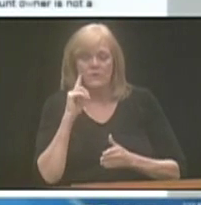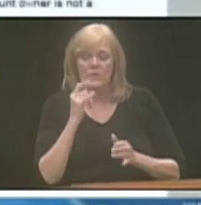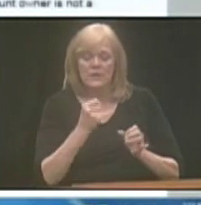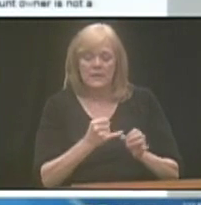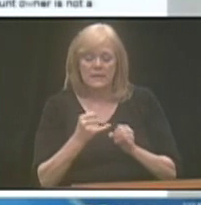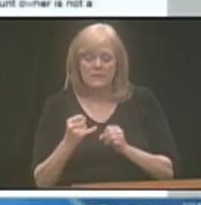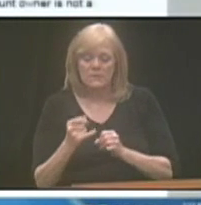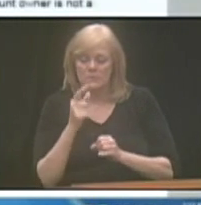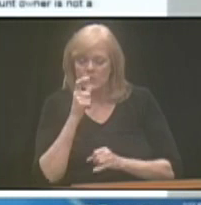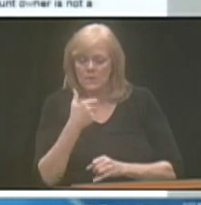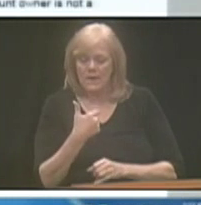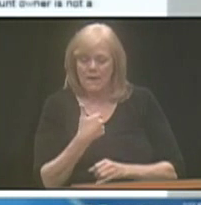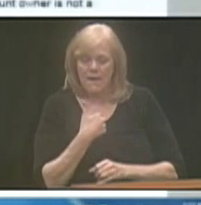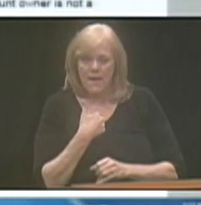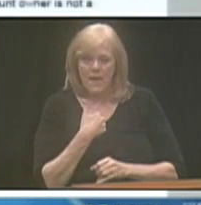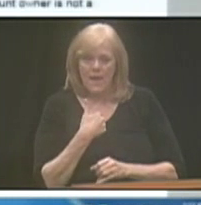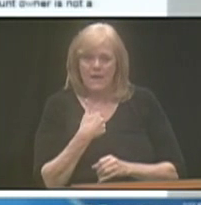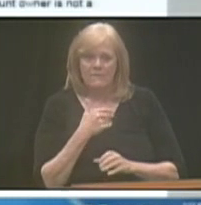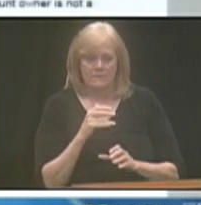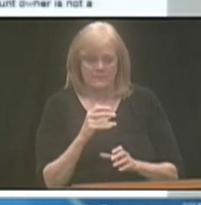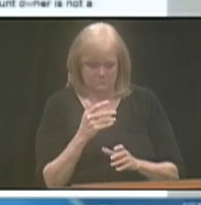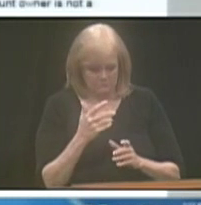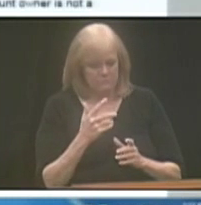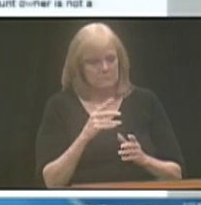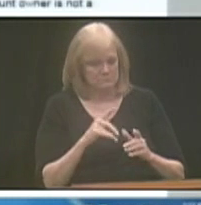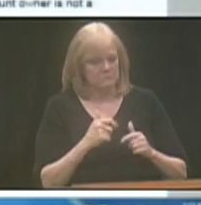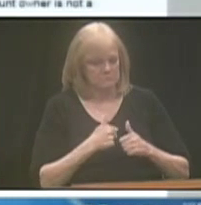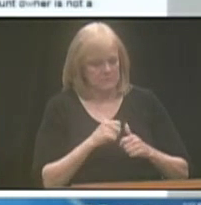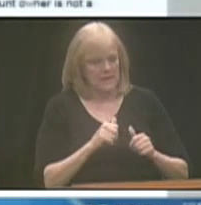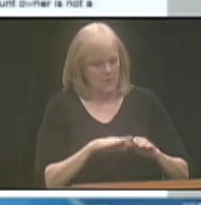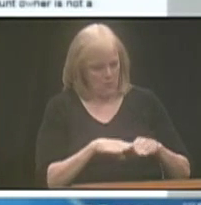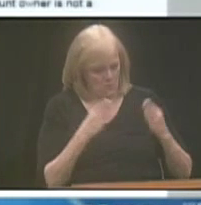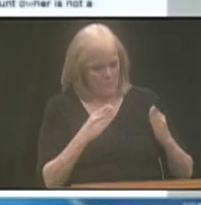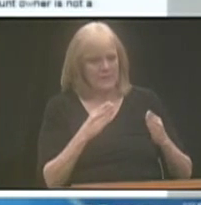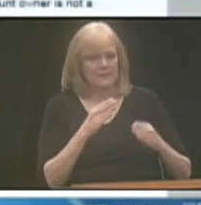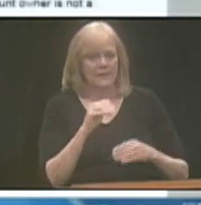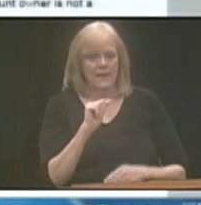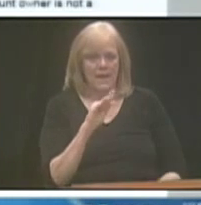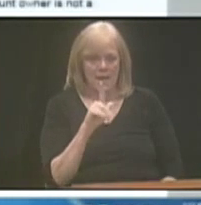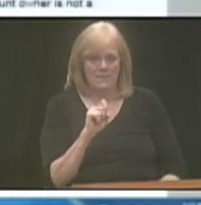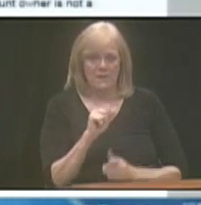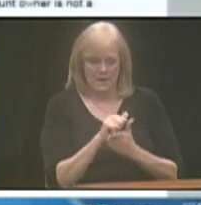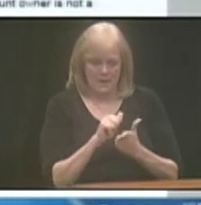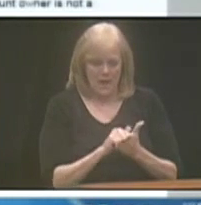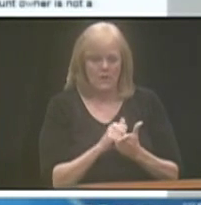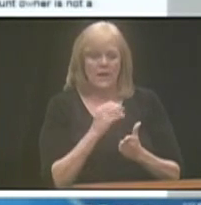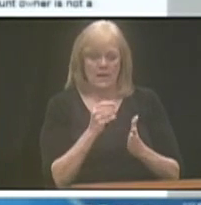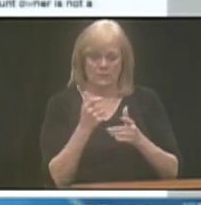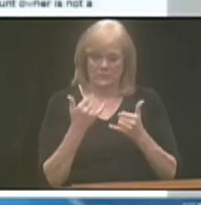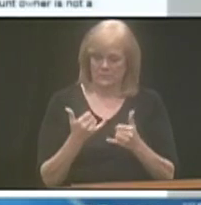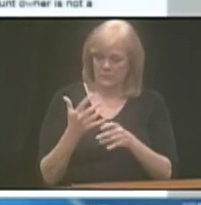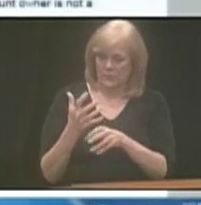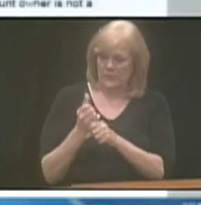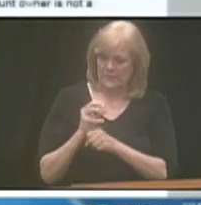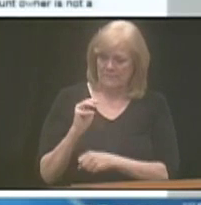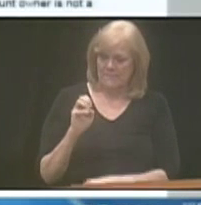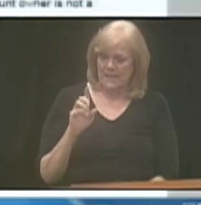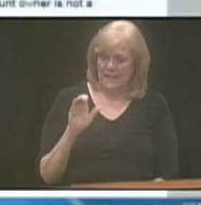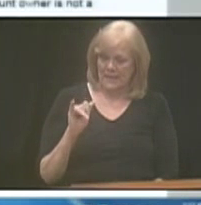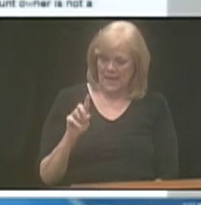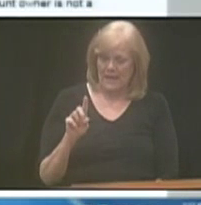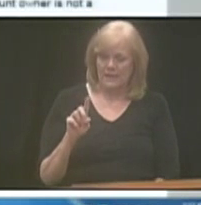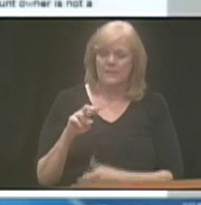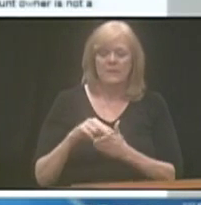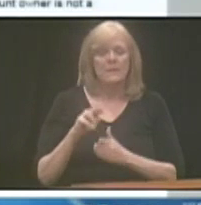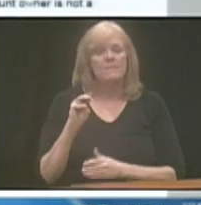individuals who have an active ABLE account and actively receive Medicaid, upon their death, Medicaid can